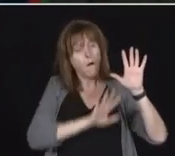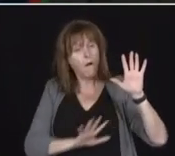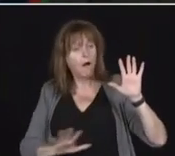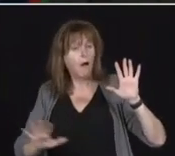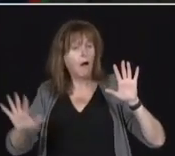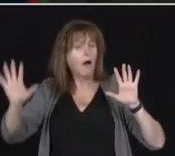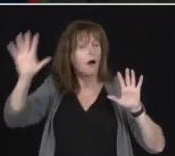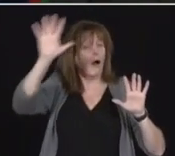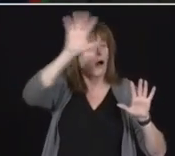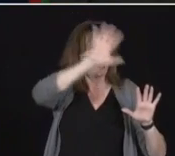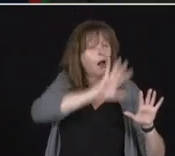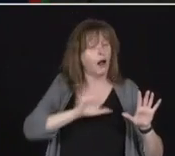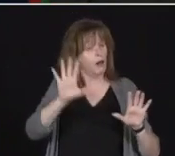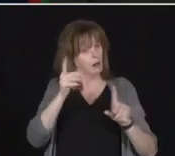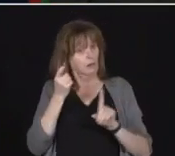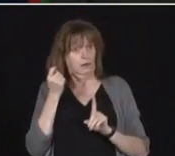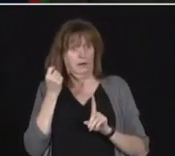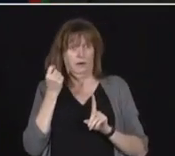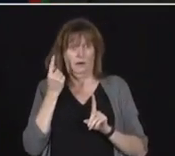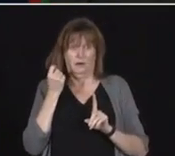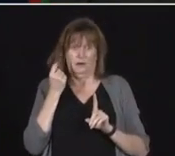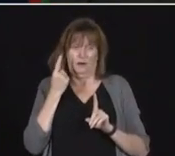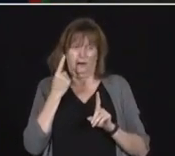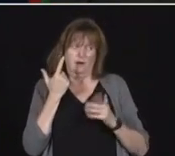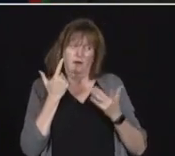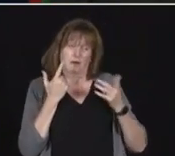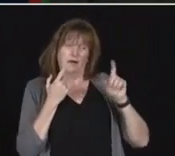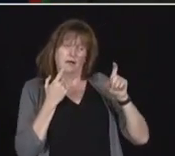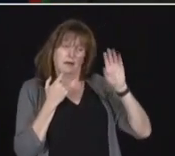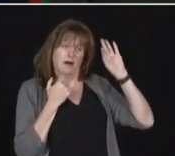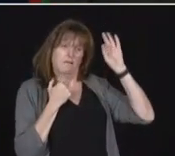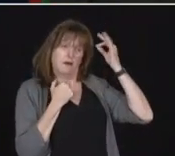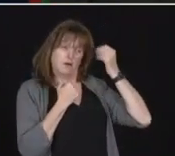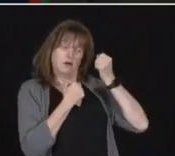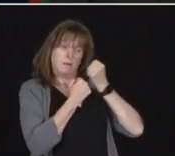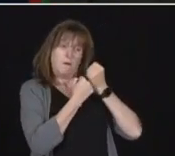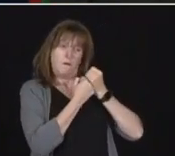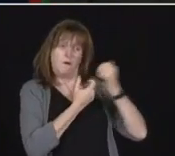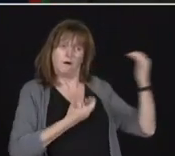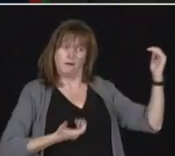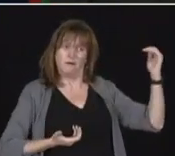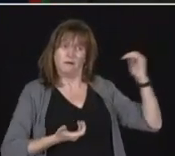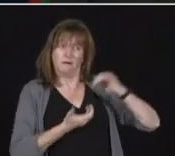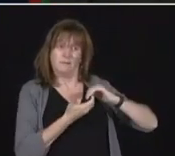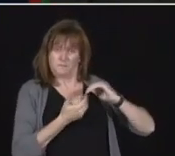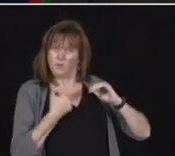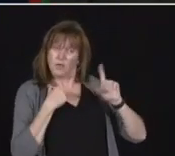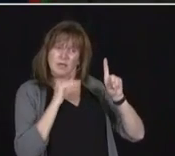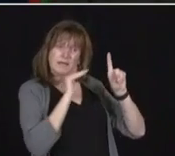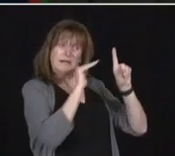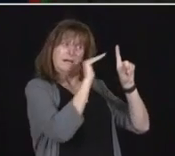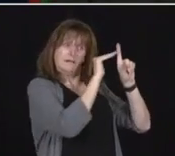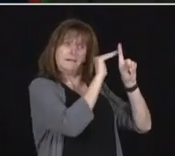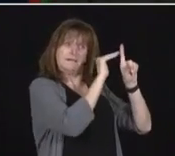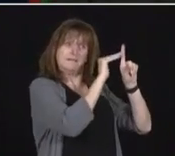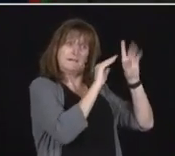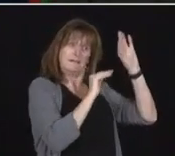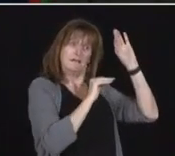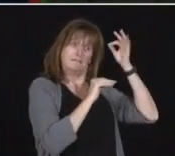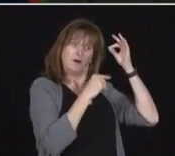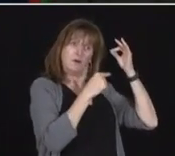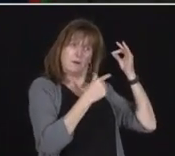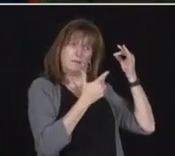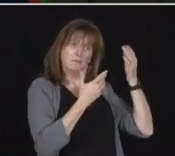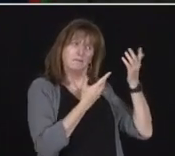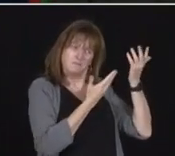take without the support of our federal partners. Today we are calling on the federal government to step up and help us